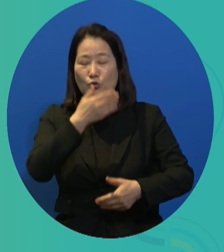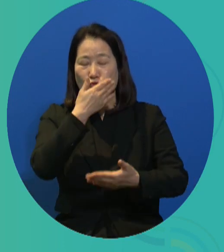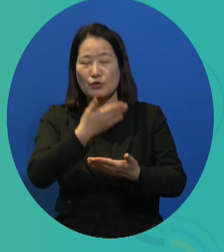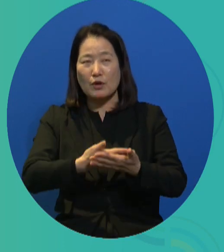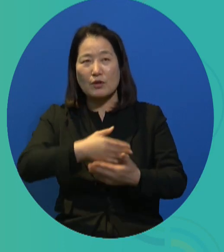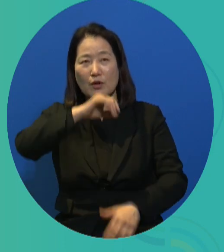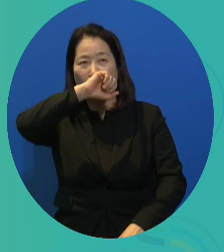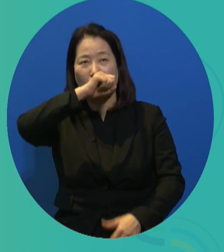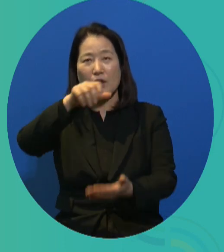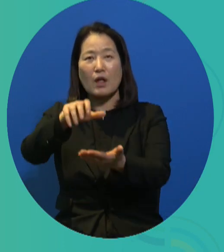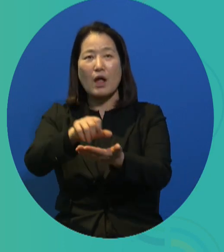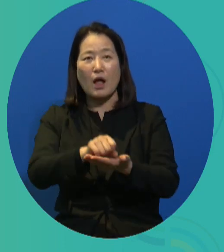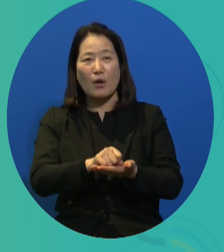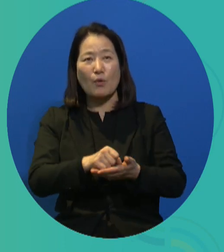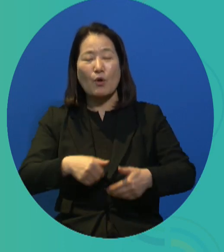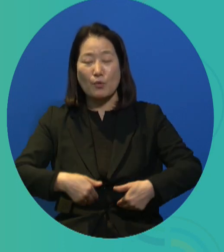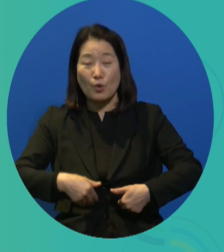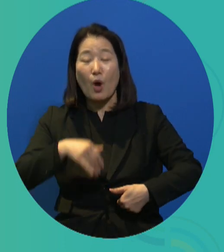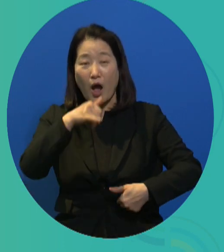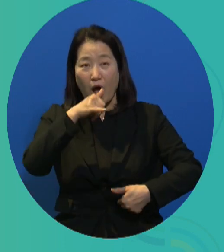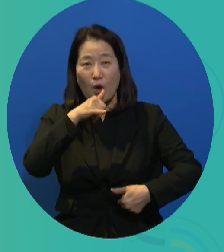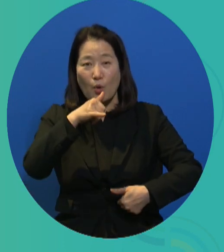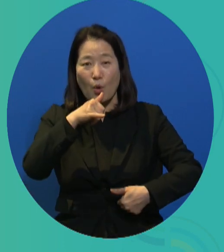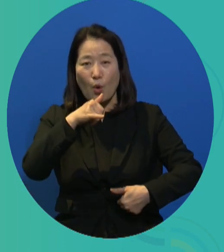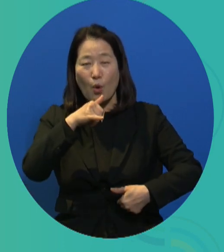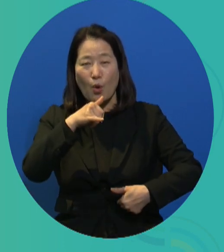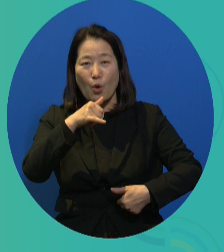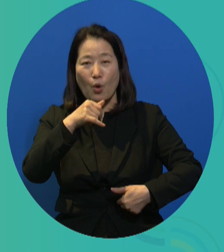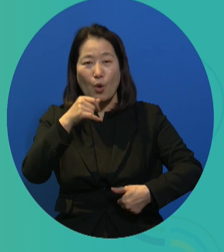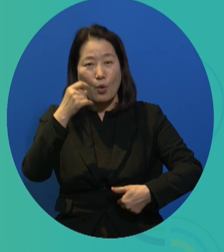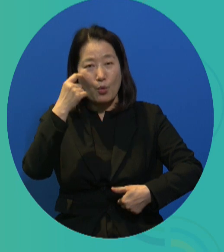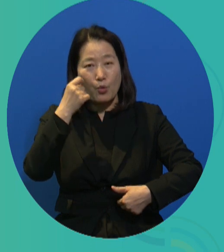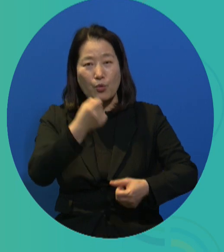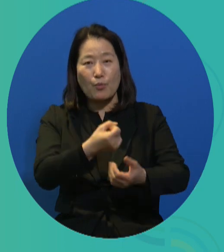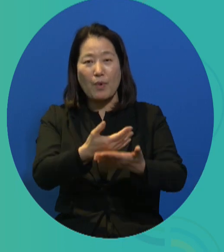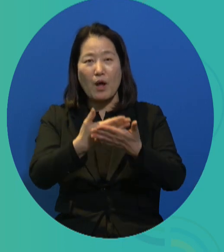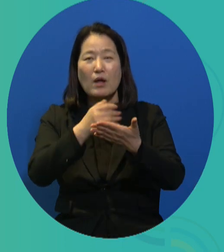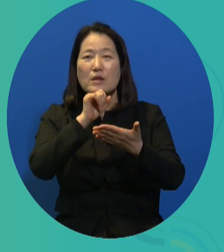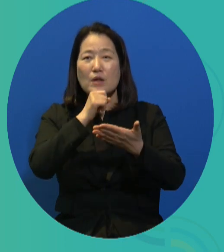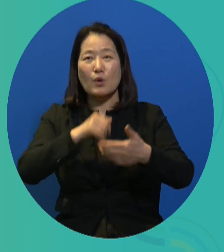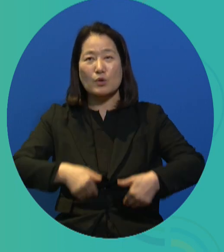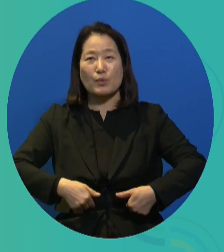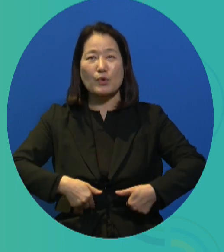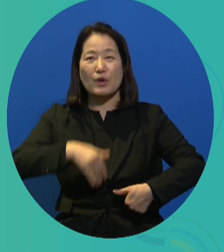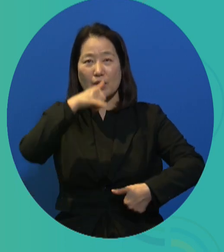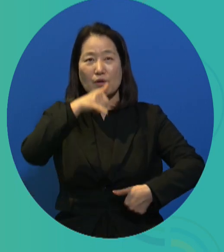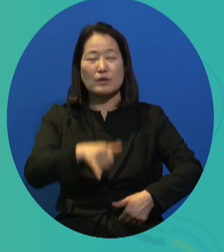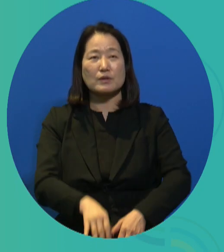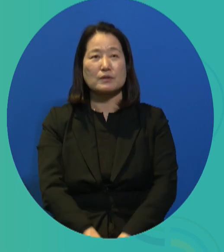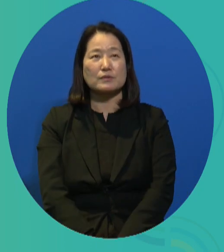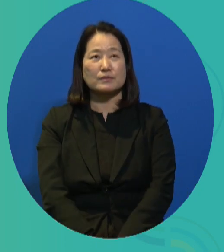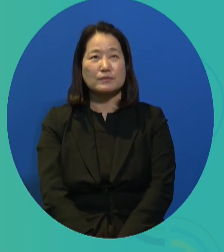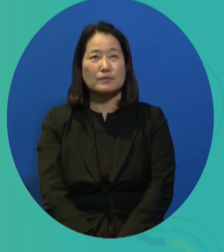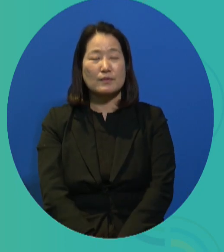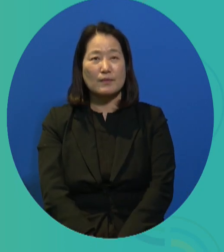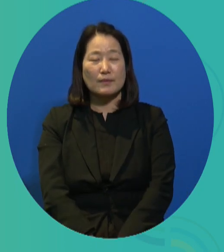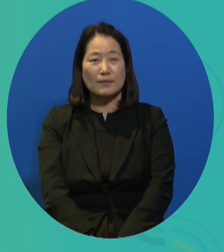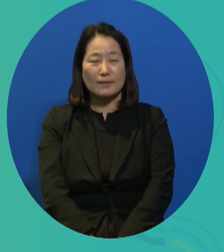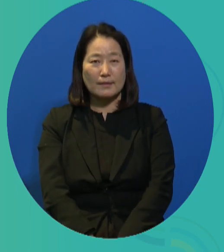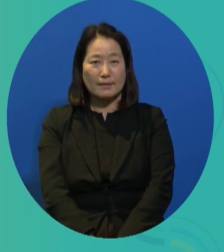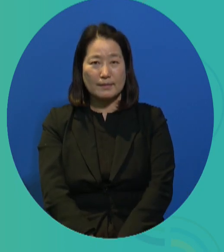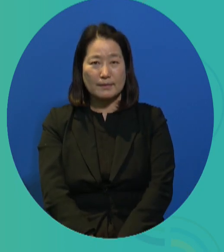on. And to do so, we need to be able to secure budget and to do so, we need to have some visible